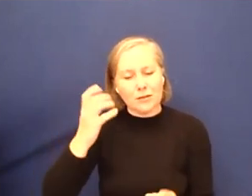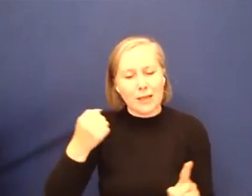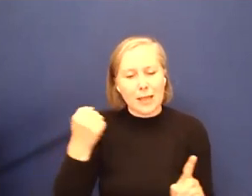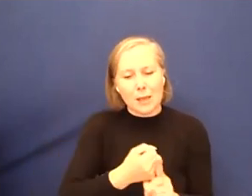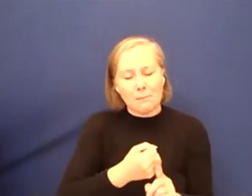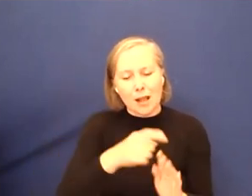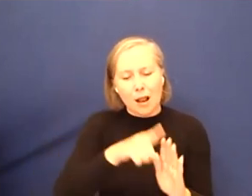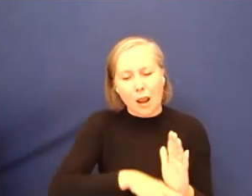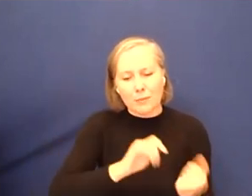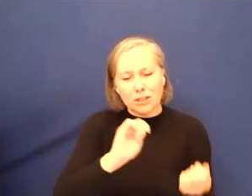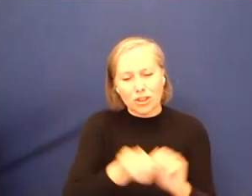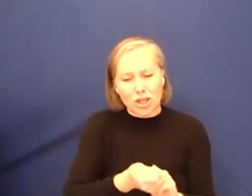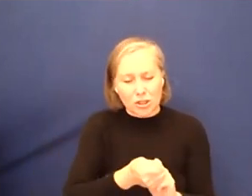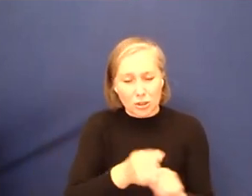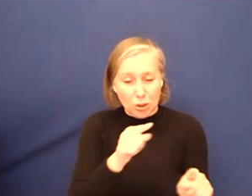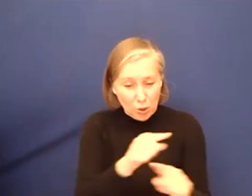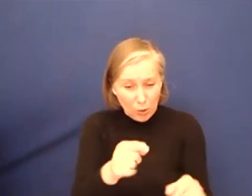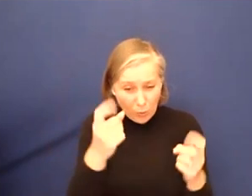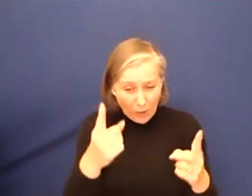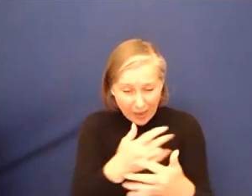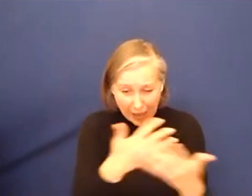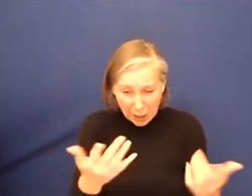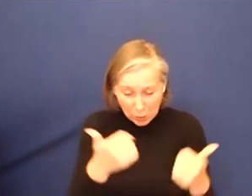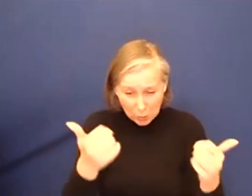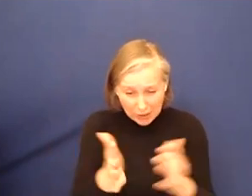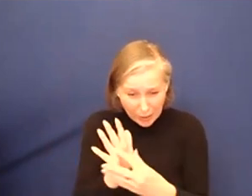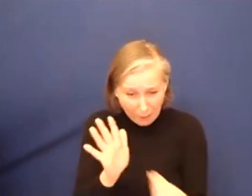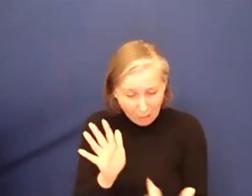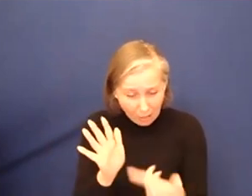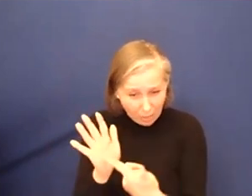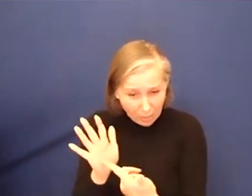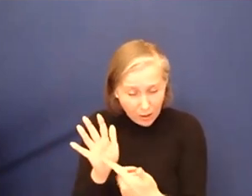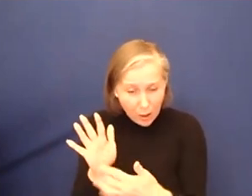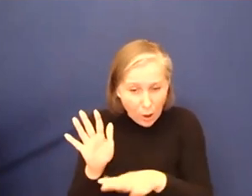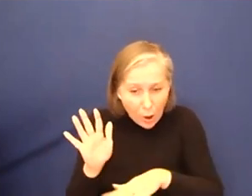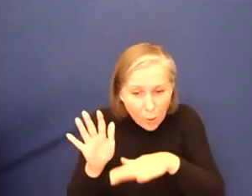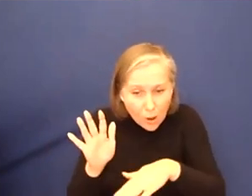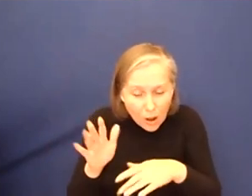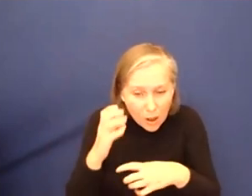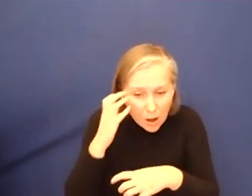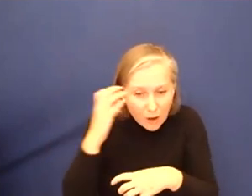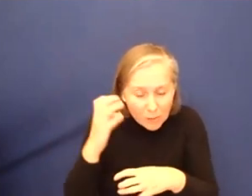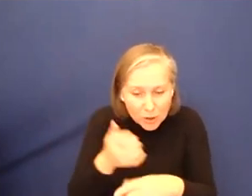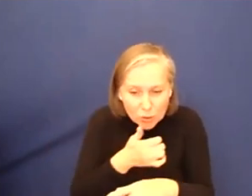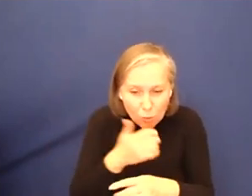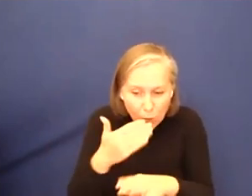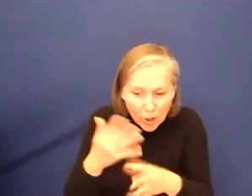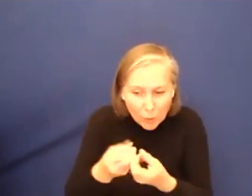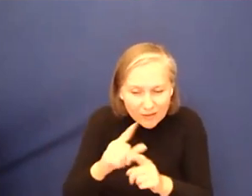And are you aware of any good practice anywhere in the world where local governments are involving disabled people on this issue?